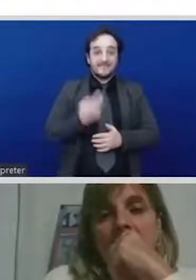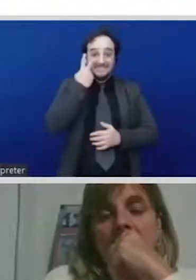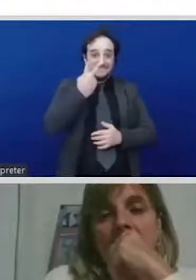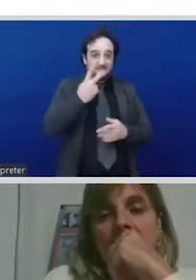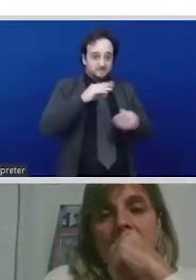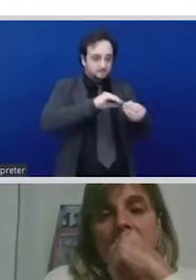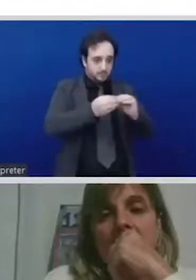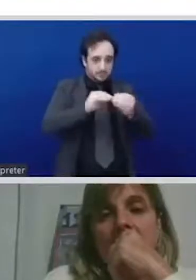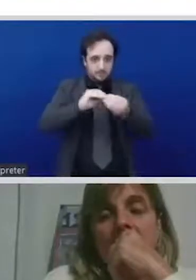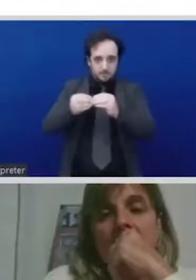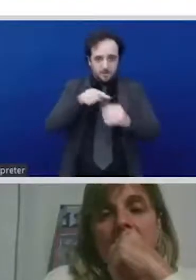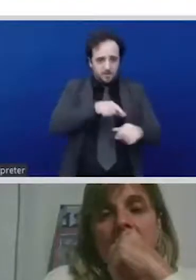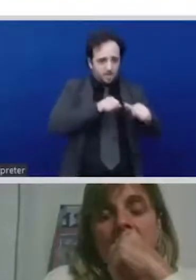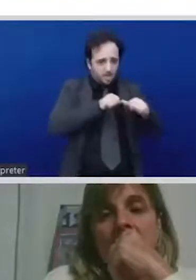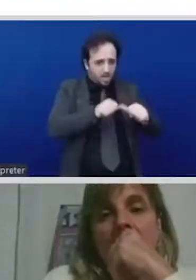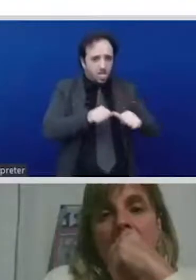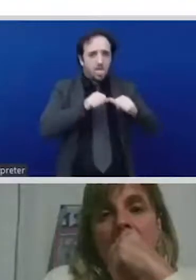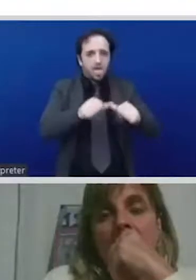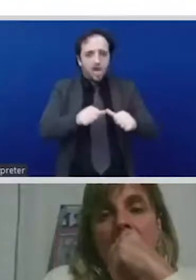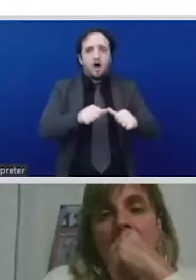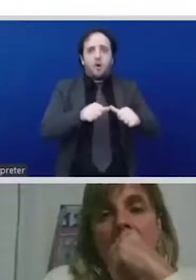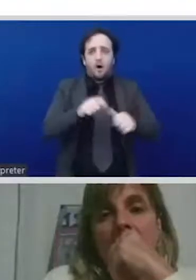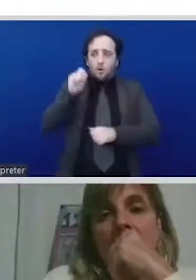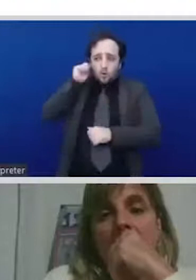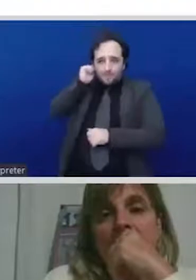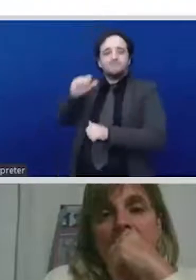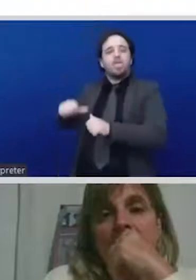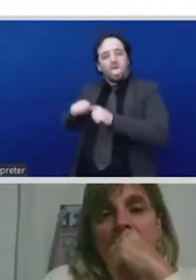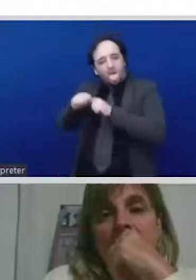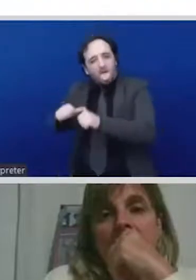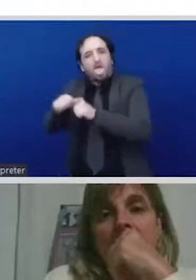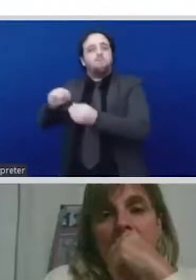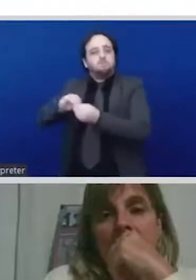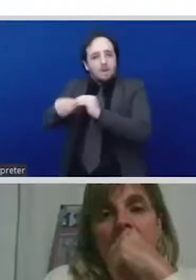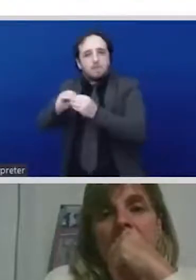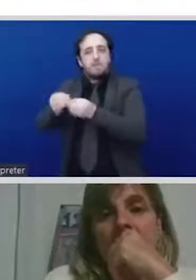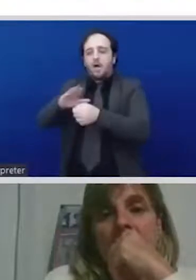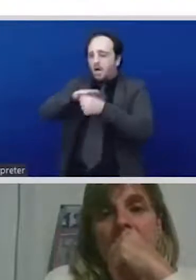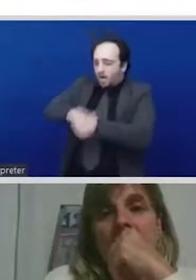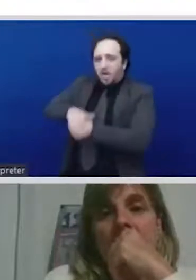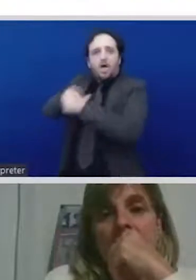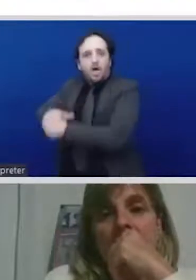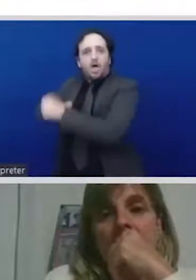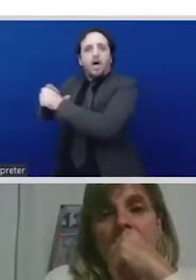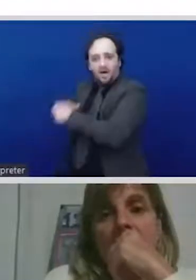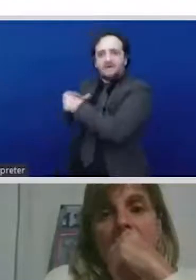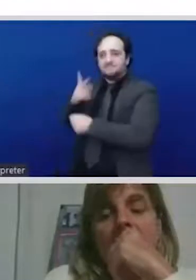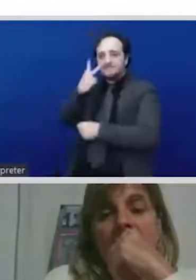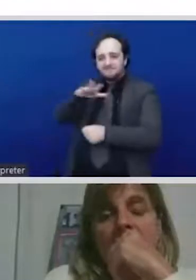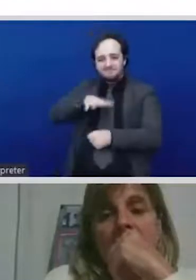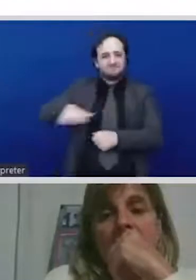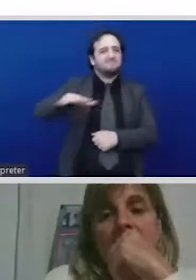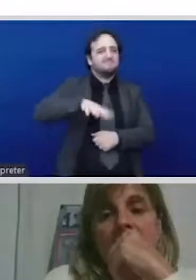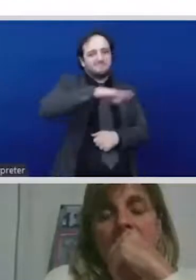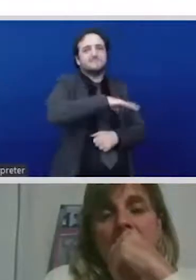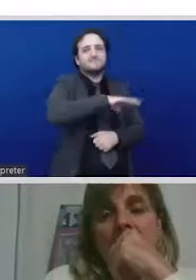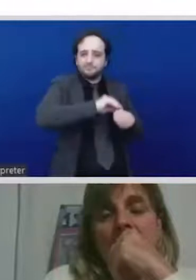based on exploiting this massive reservoir of unpaid work and it has created societies that are